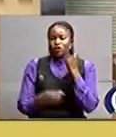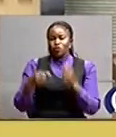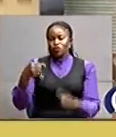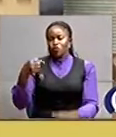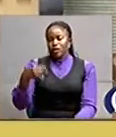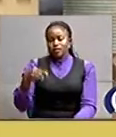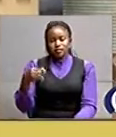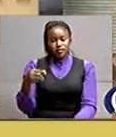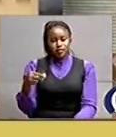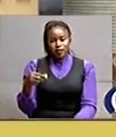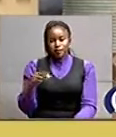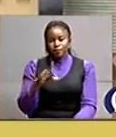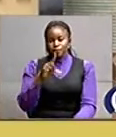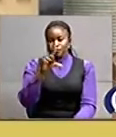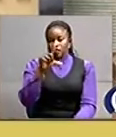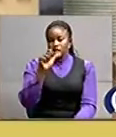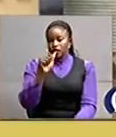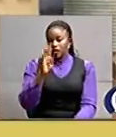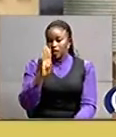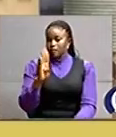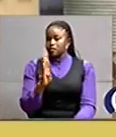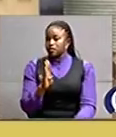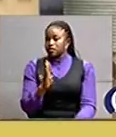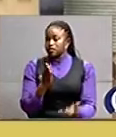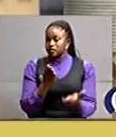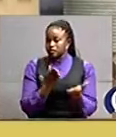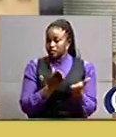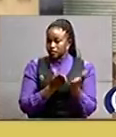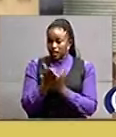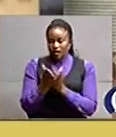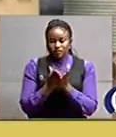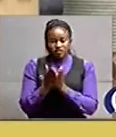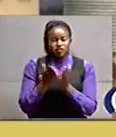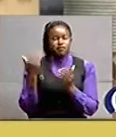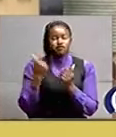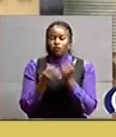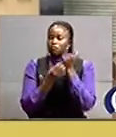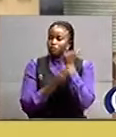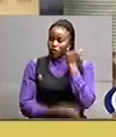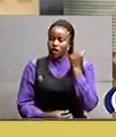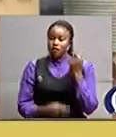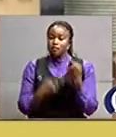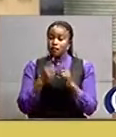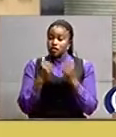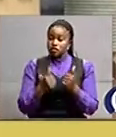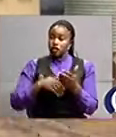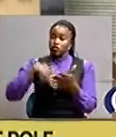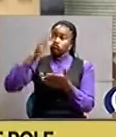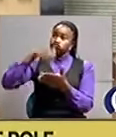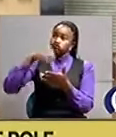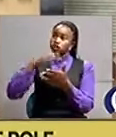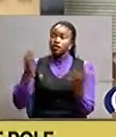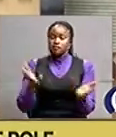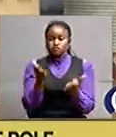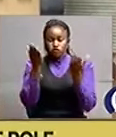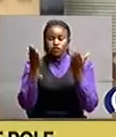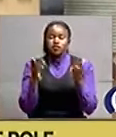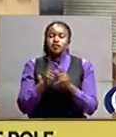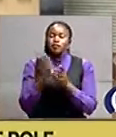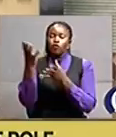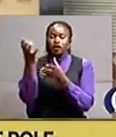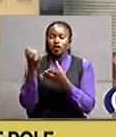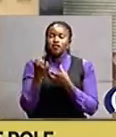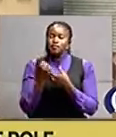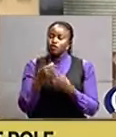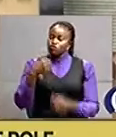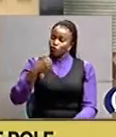uh poor lab samples in this lab but now that it has been renovated uh we are expecting